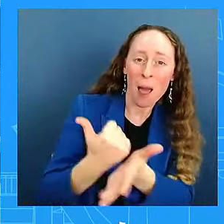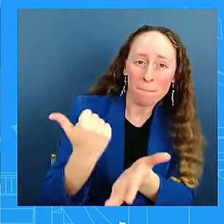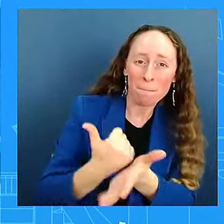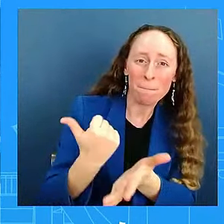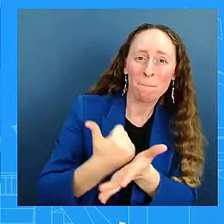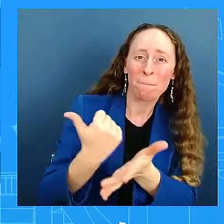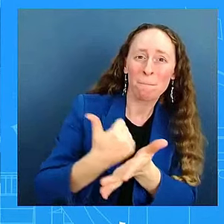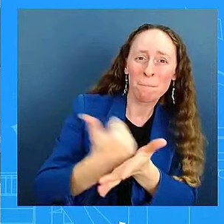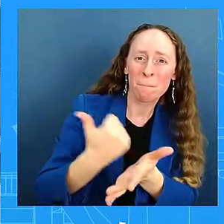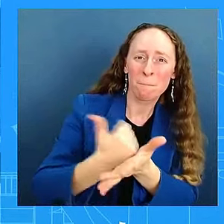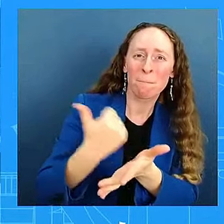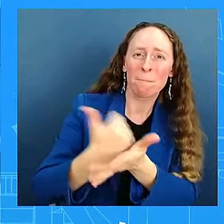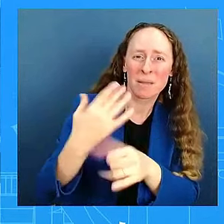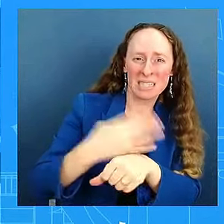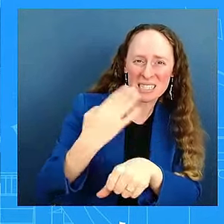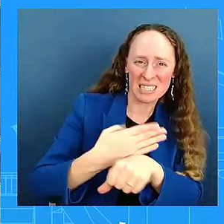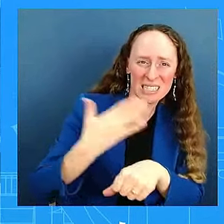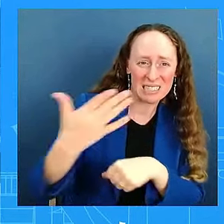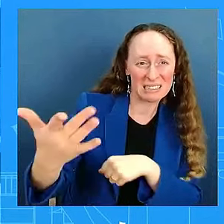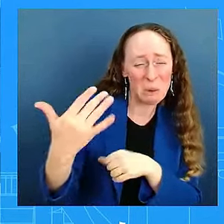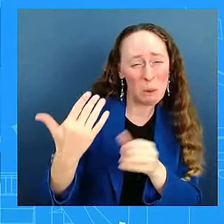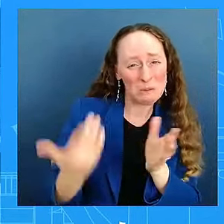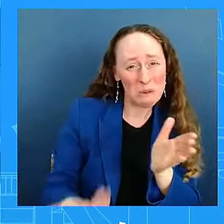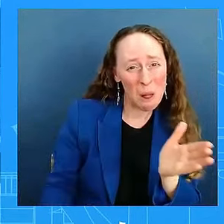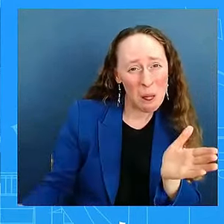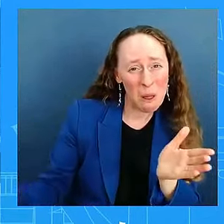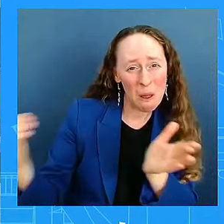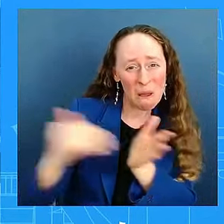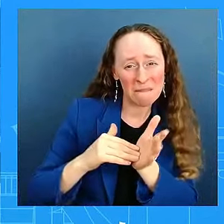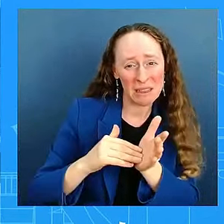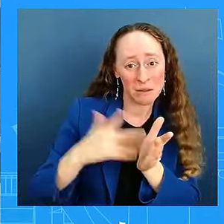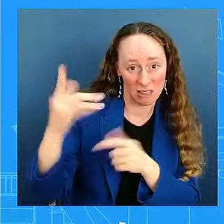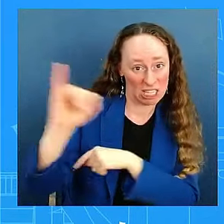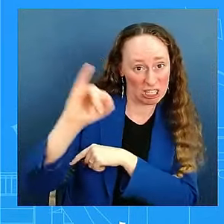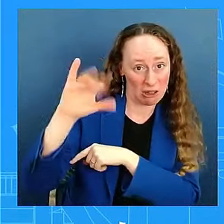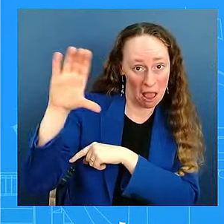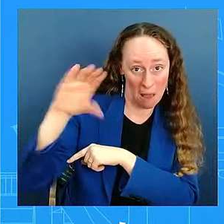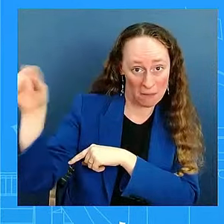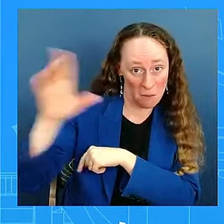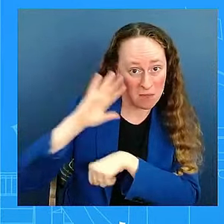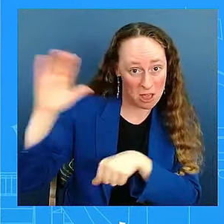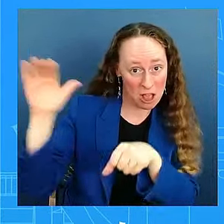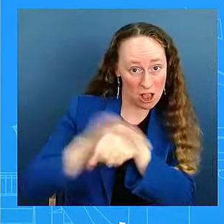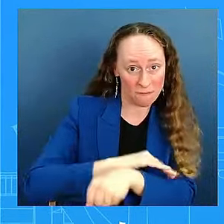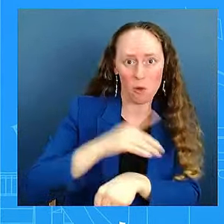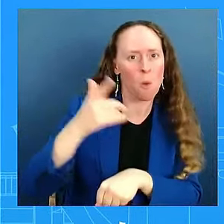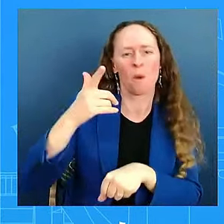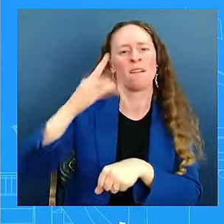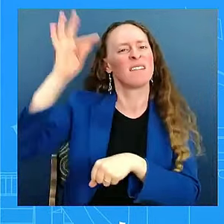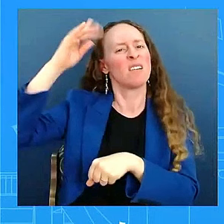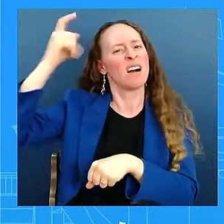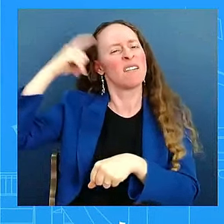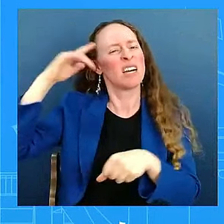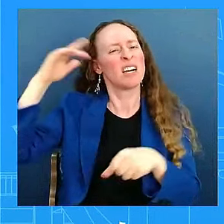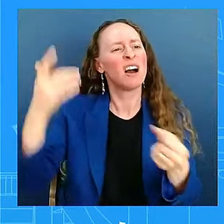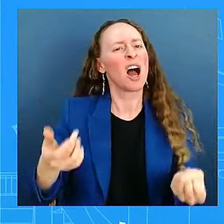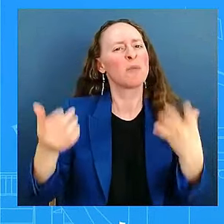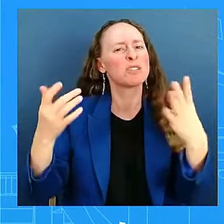by insurance companies, and how much will be covered by the government? So this is a multi-billion dollar undertaking